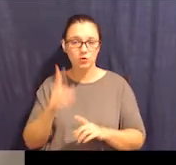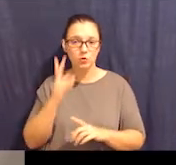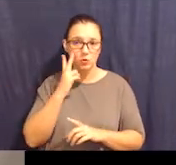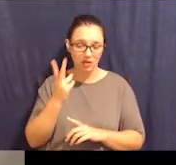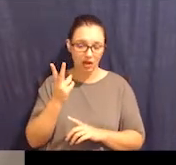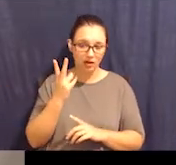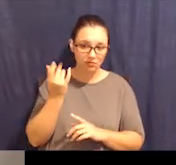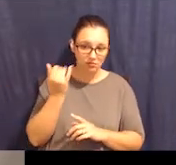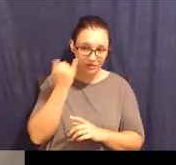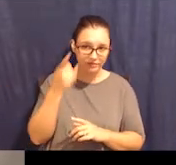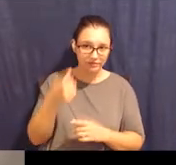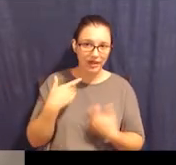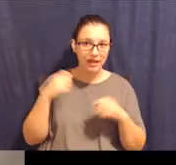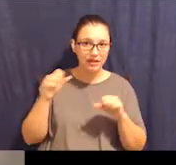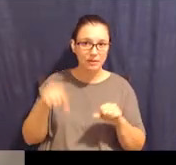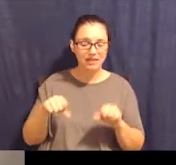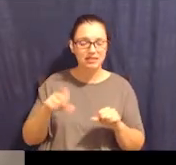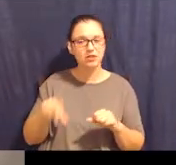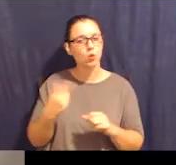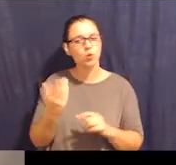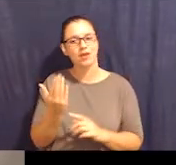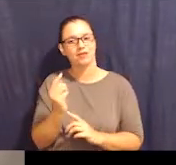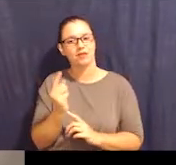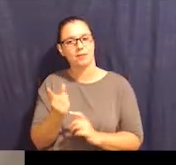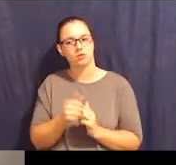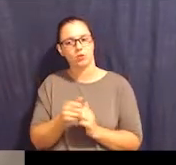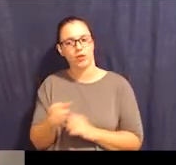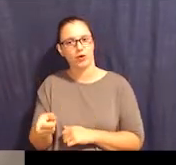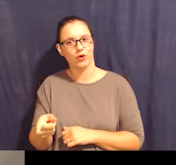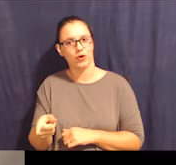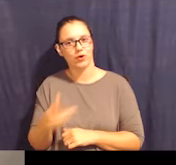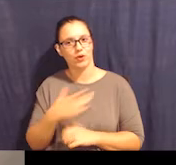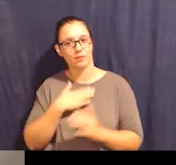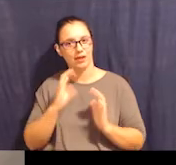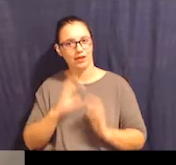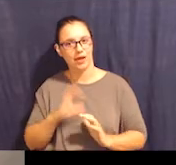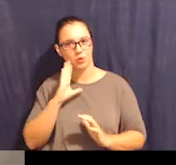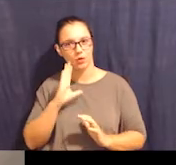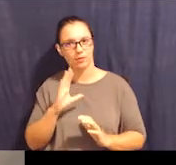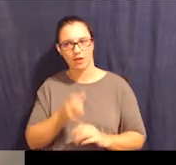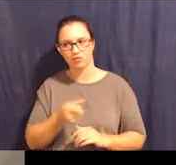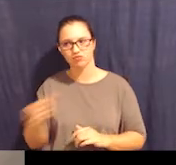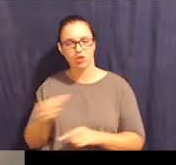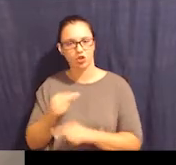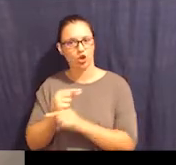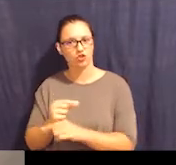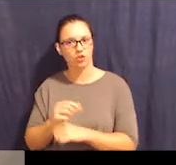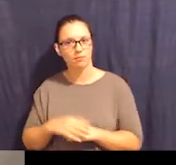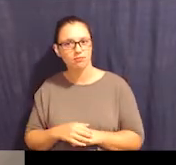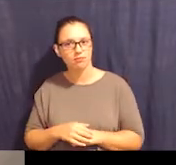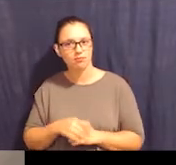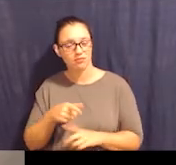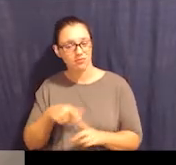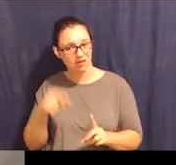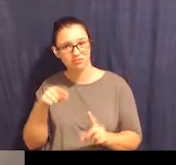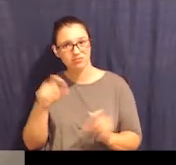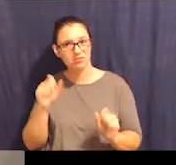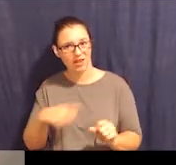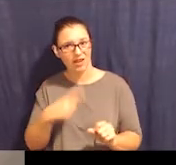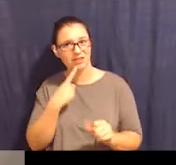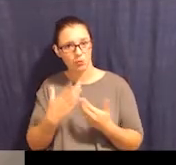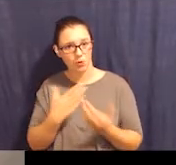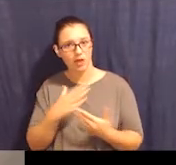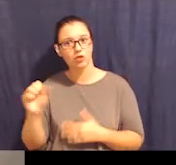my client would have been under guardianship when my client is very much able to say what they do and do not want. So we need to give people the space to